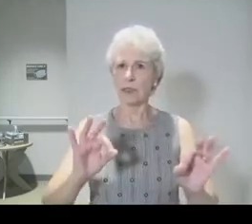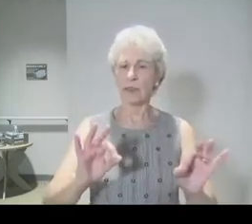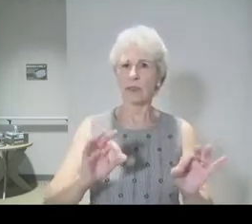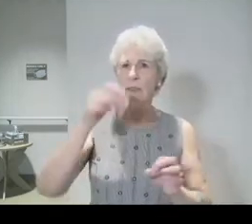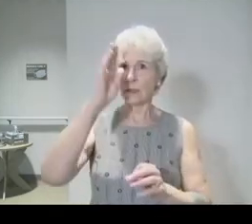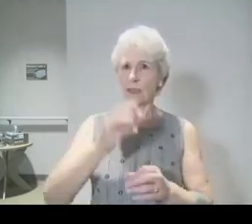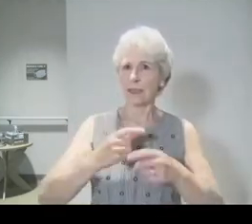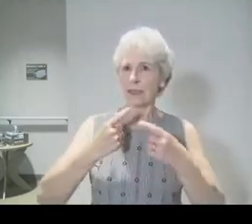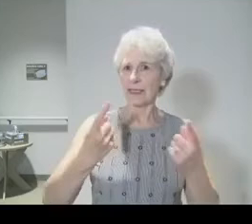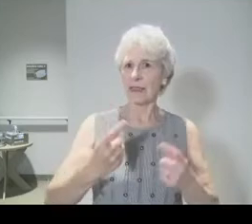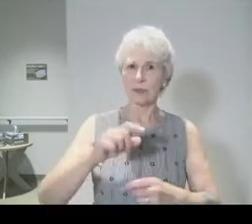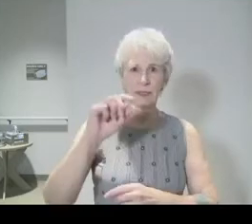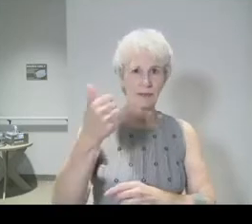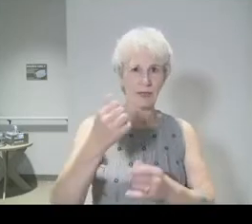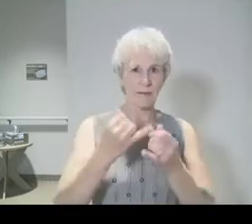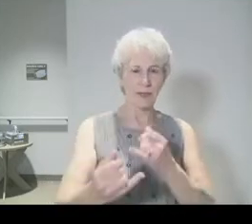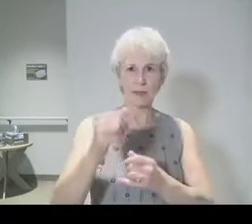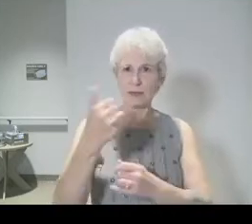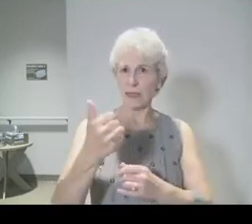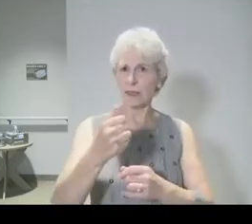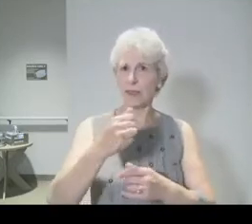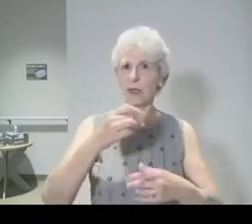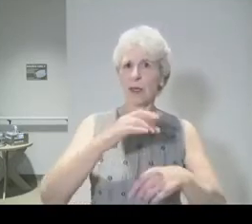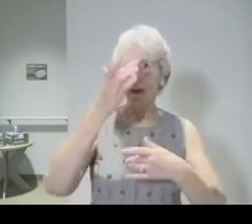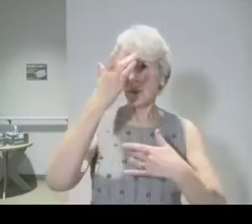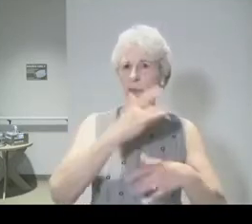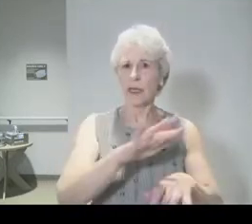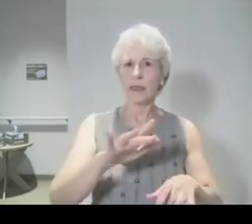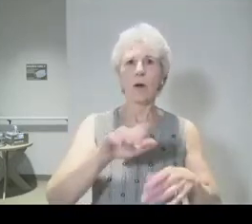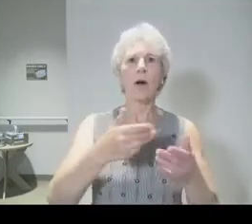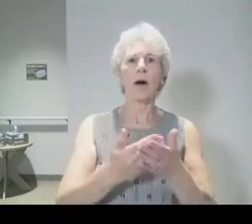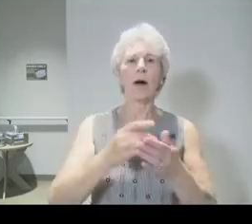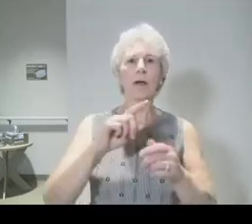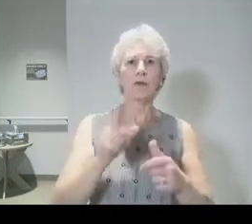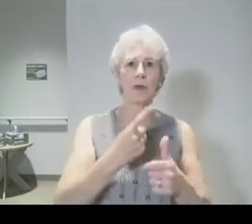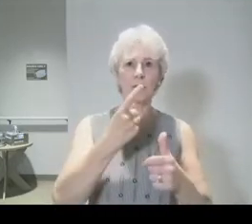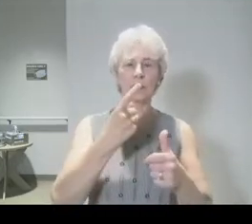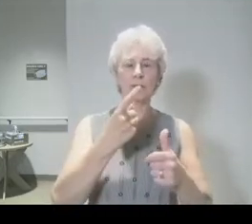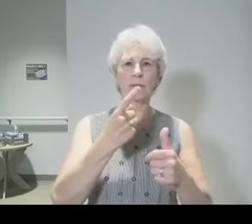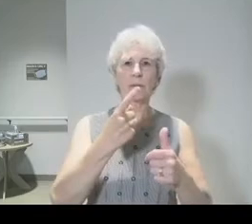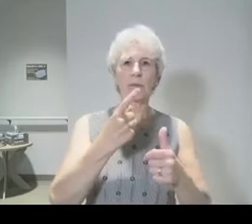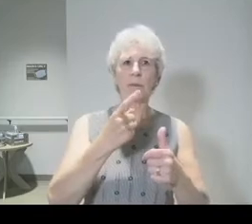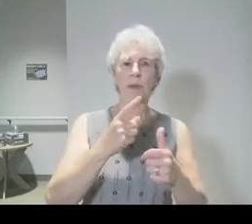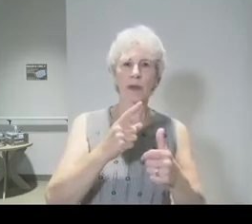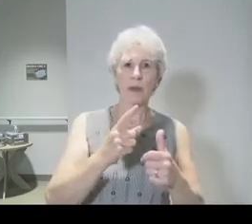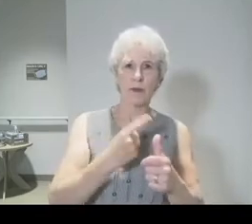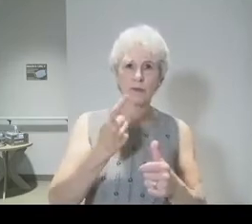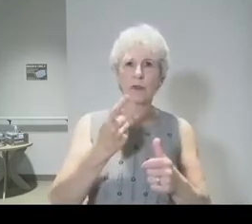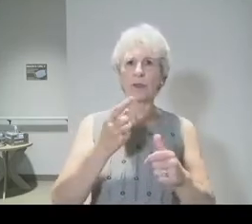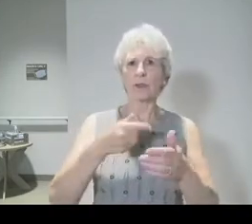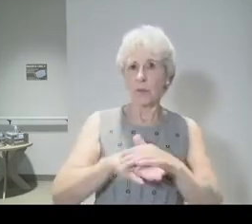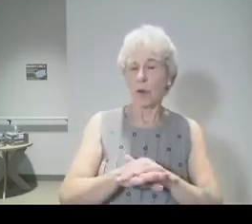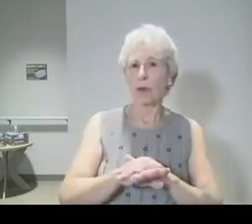plague in which he warned that every firstborn child of animal and human would